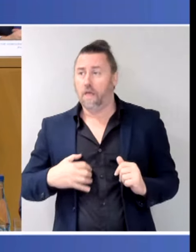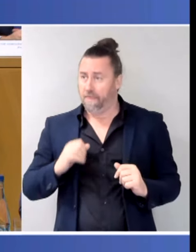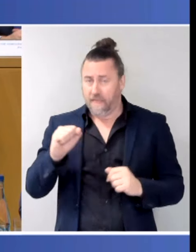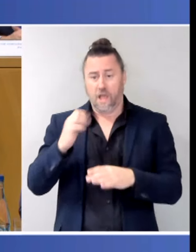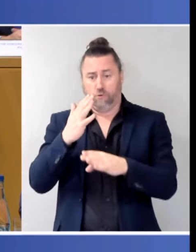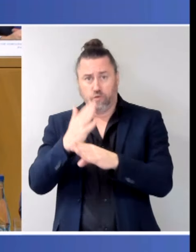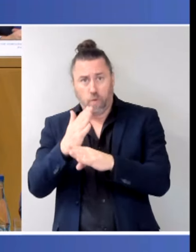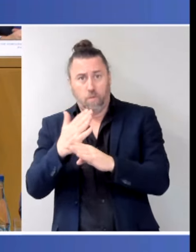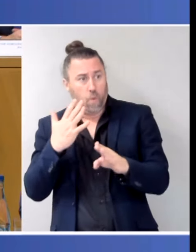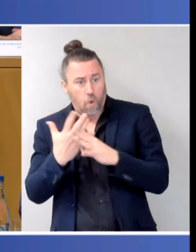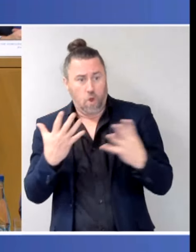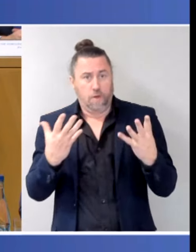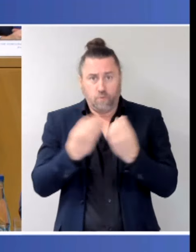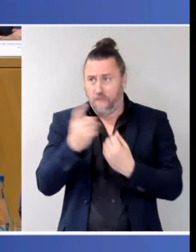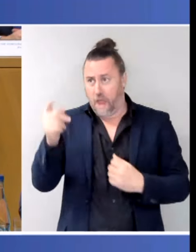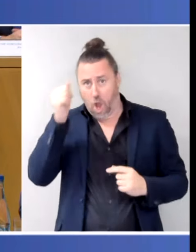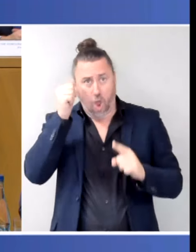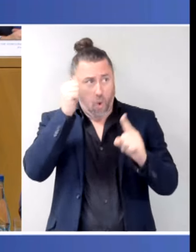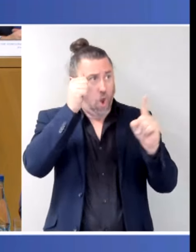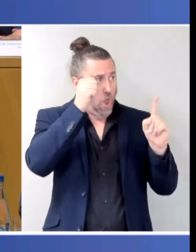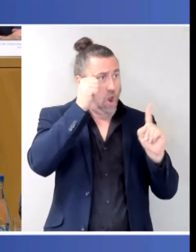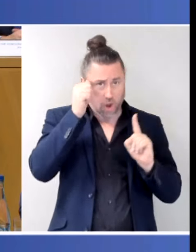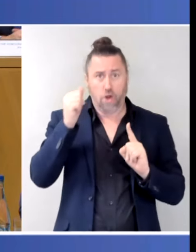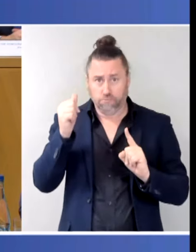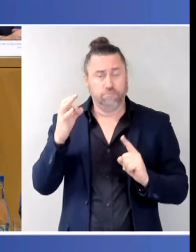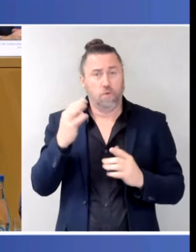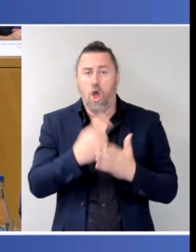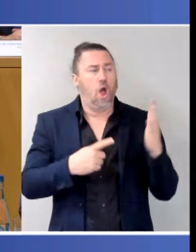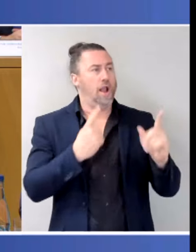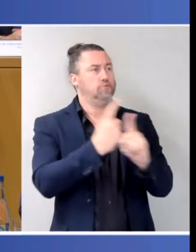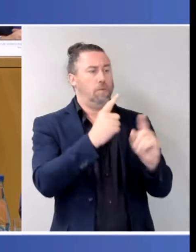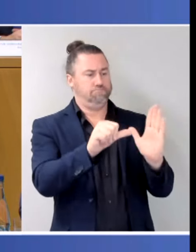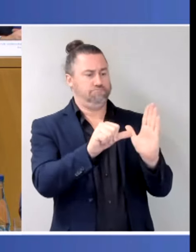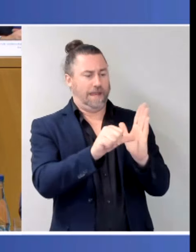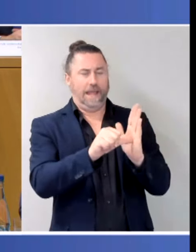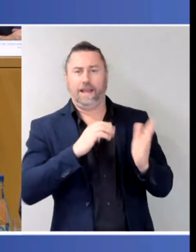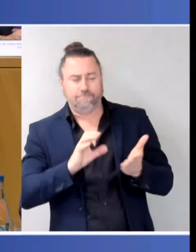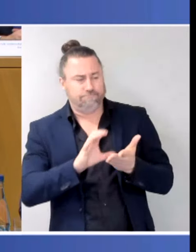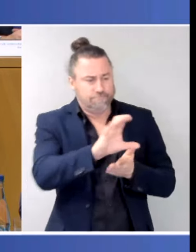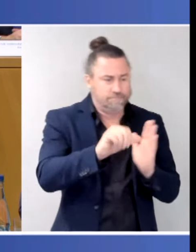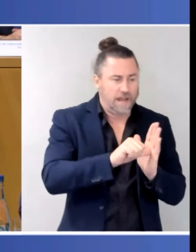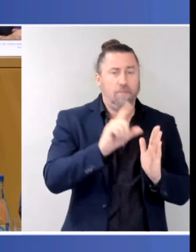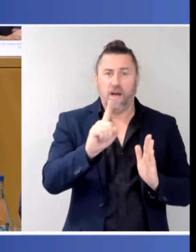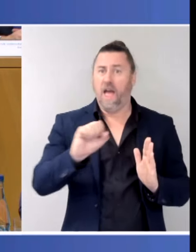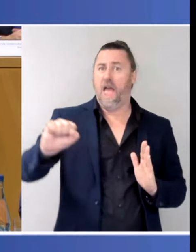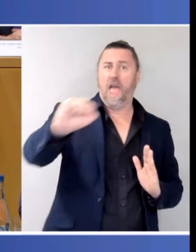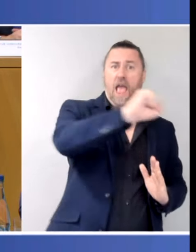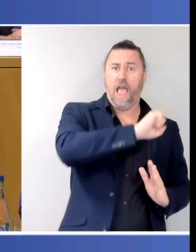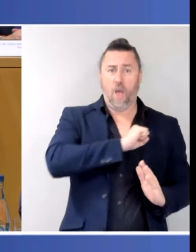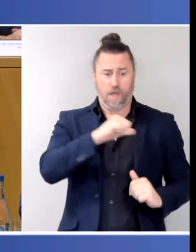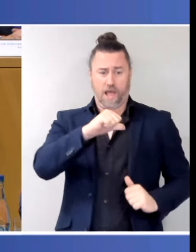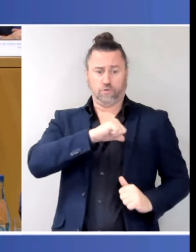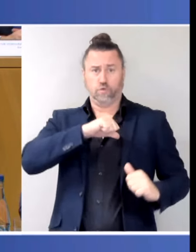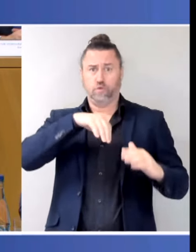indeed, that it isn't just about funds, that it's also about culture, but it's also about the law, largely of which